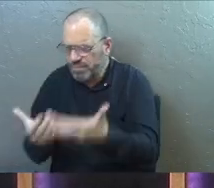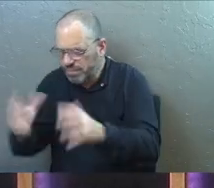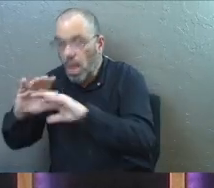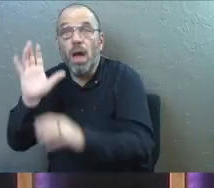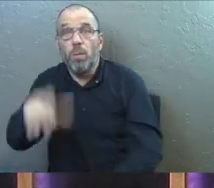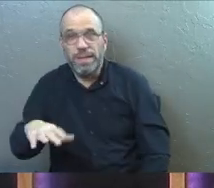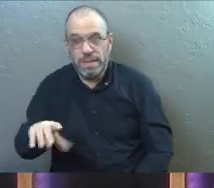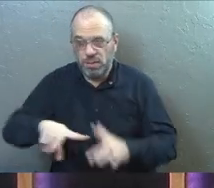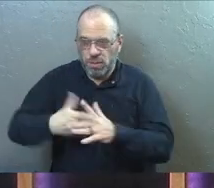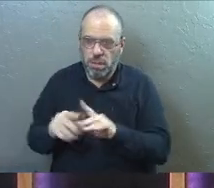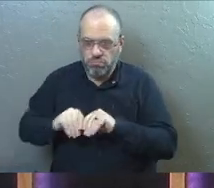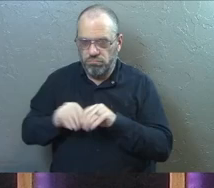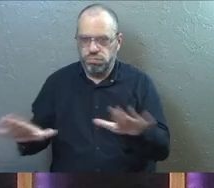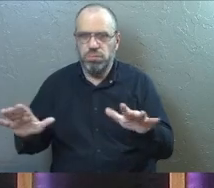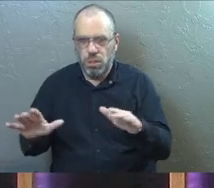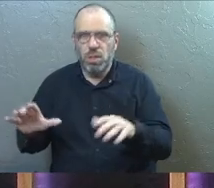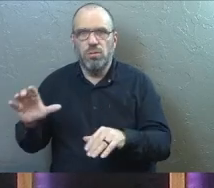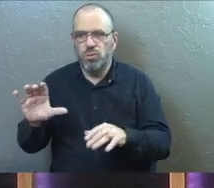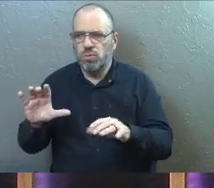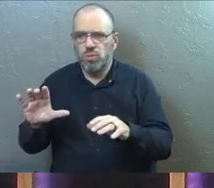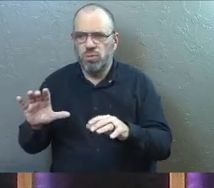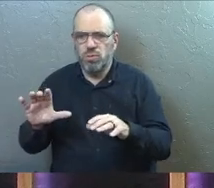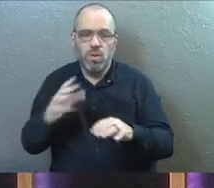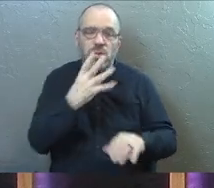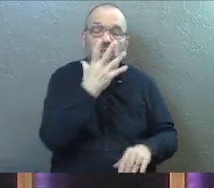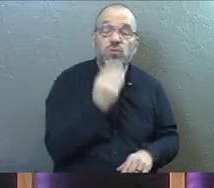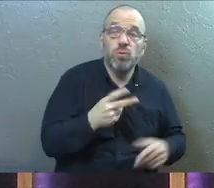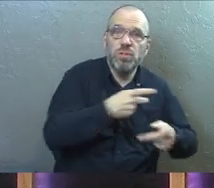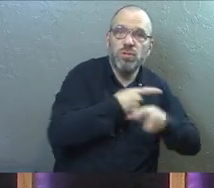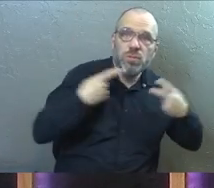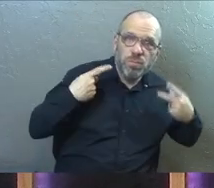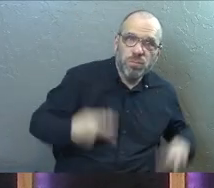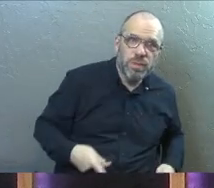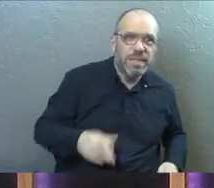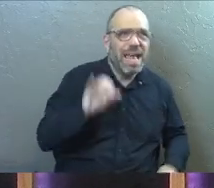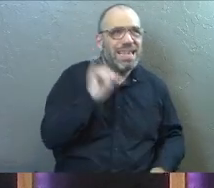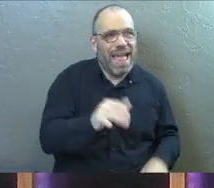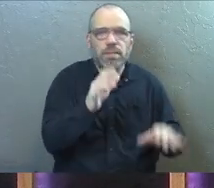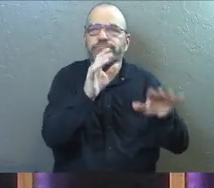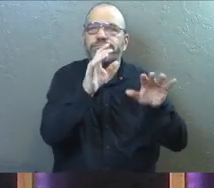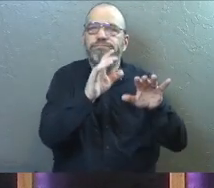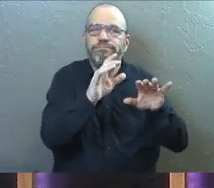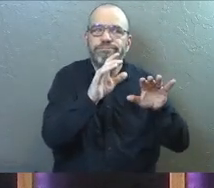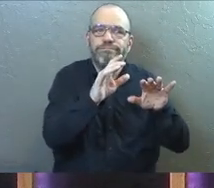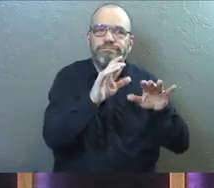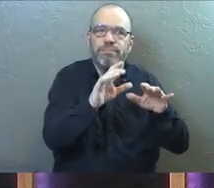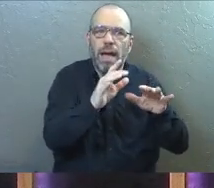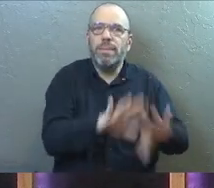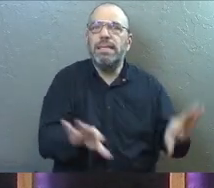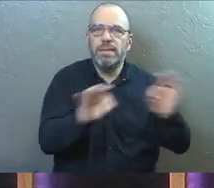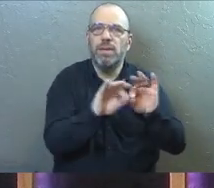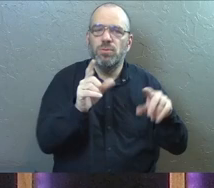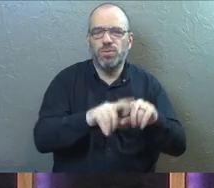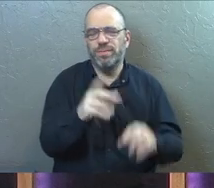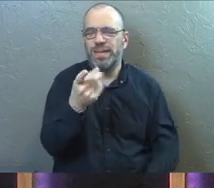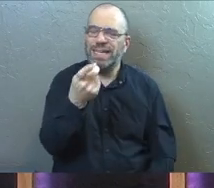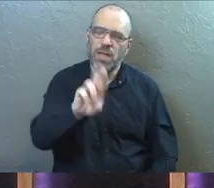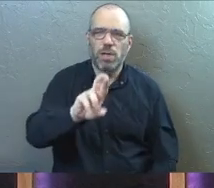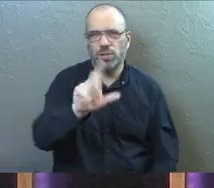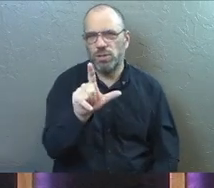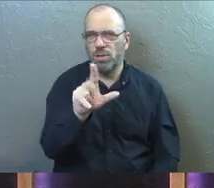When this broke through to the class of Jewish priests, this would have been a big deal to Dr. Luke. So he's telling us about it.